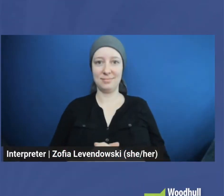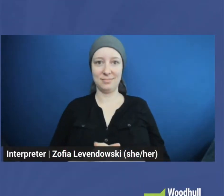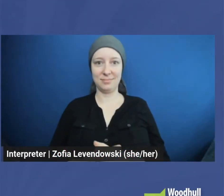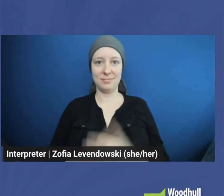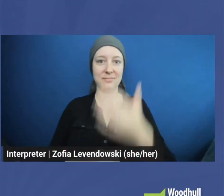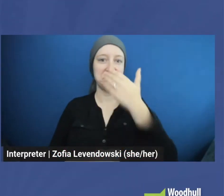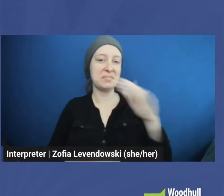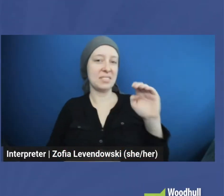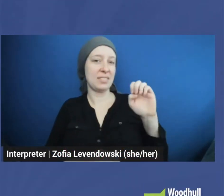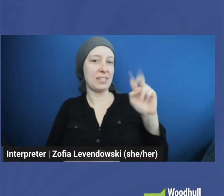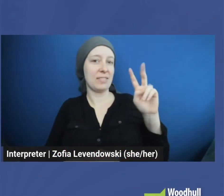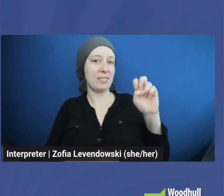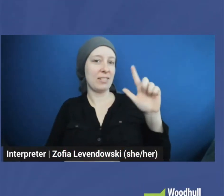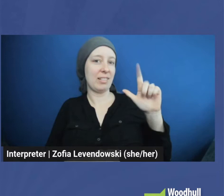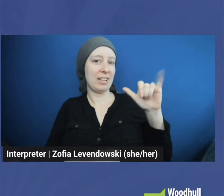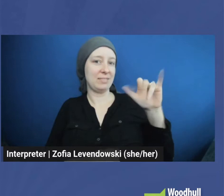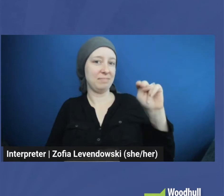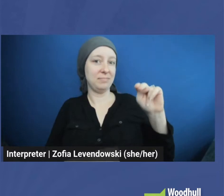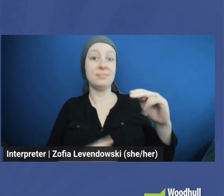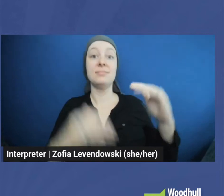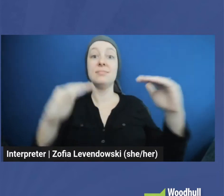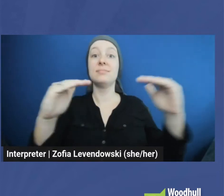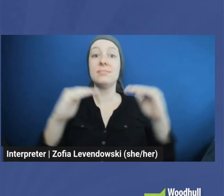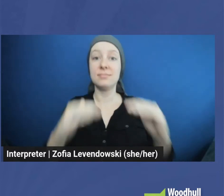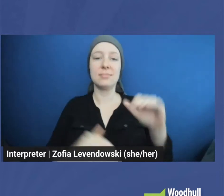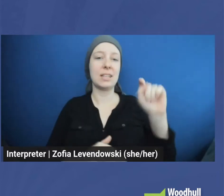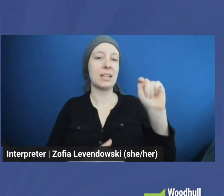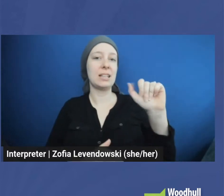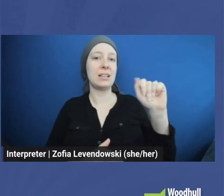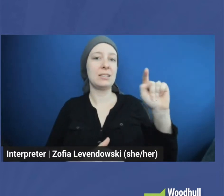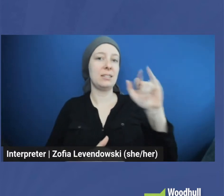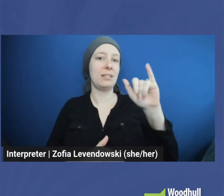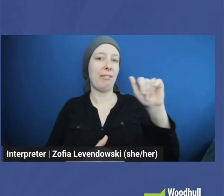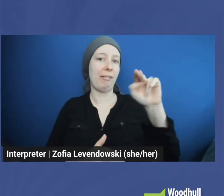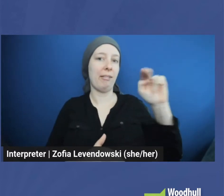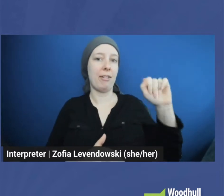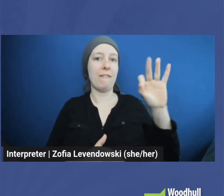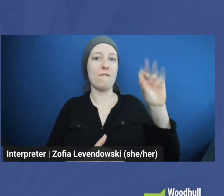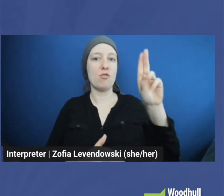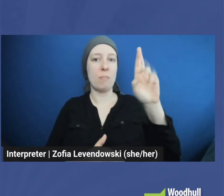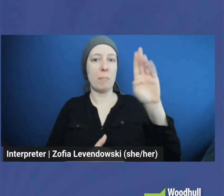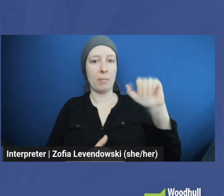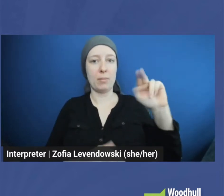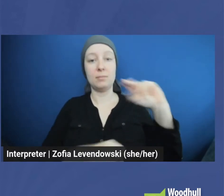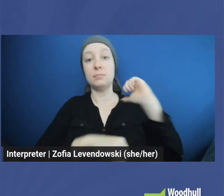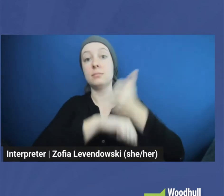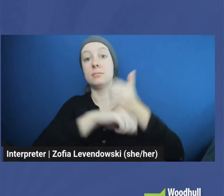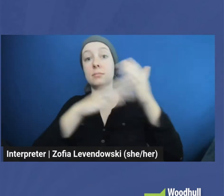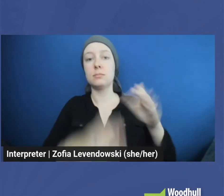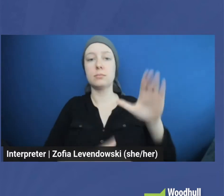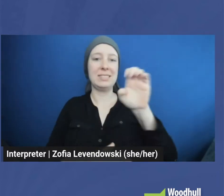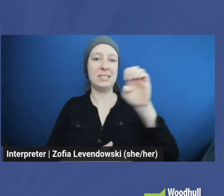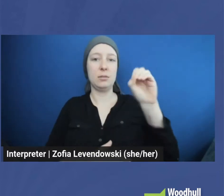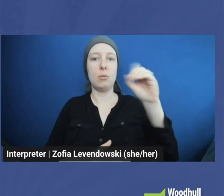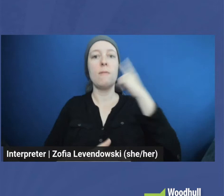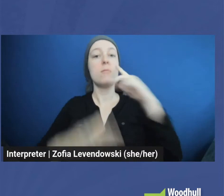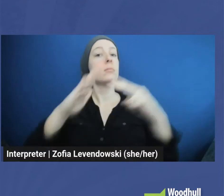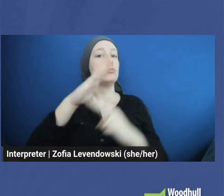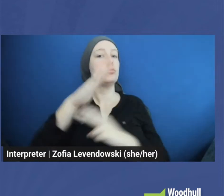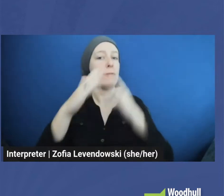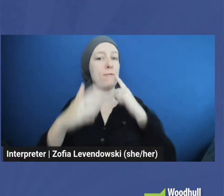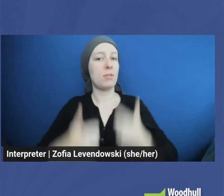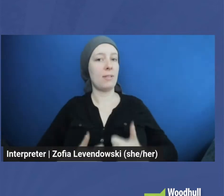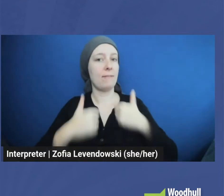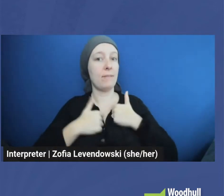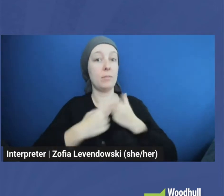Thanks, Evelyn. Next, Tatiana Furman is the founder and CEO of Bridges for Life, working to support